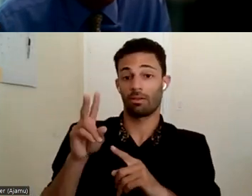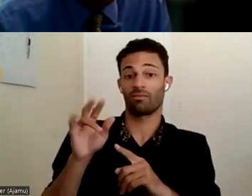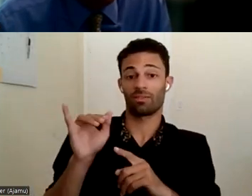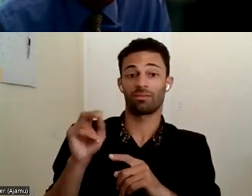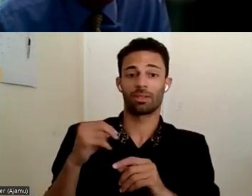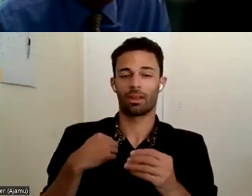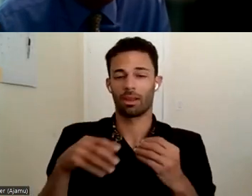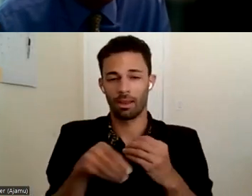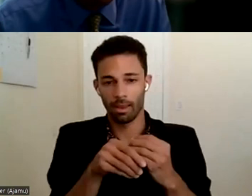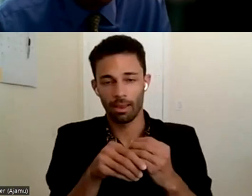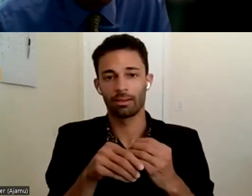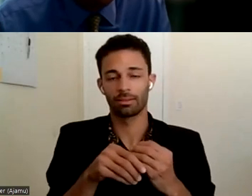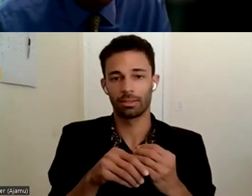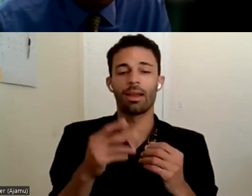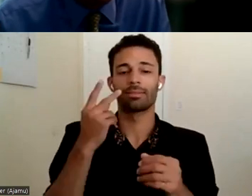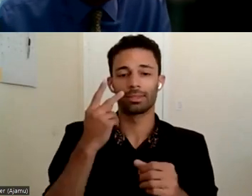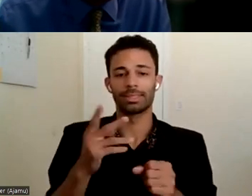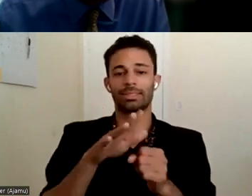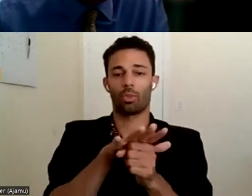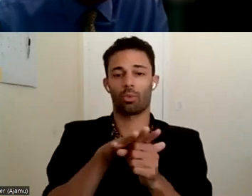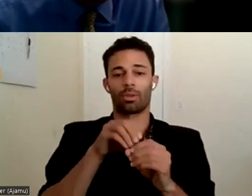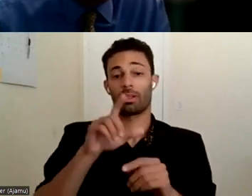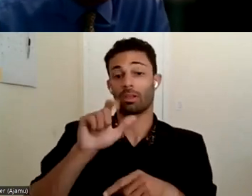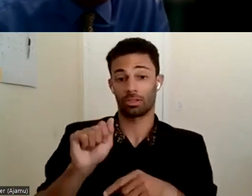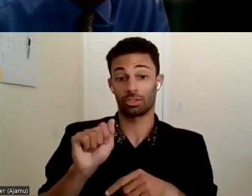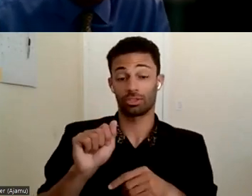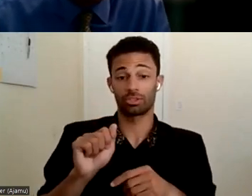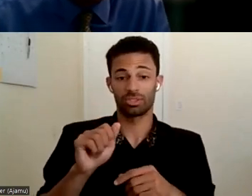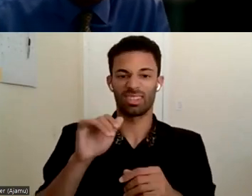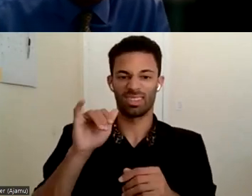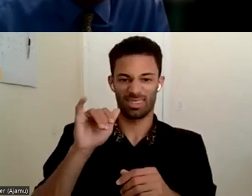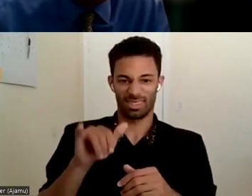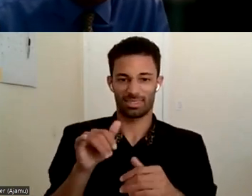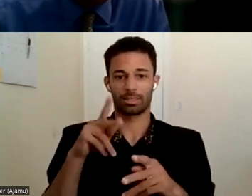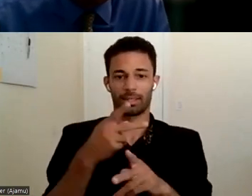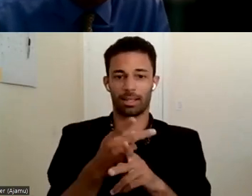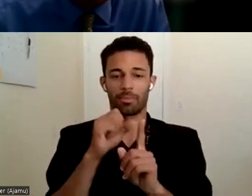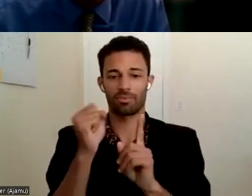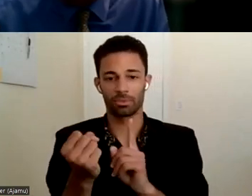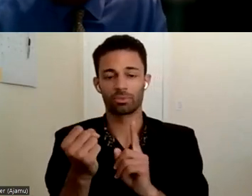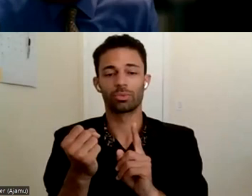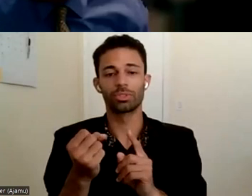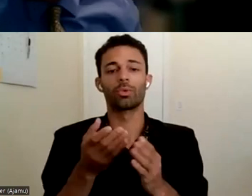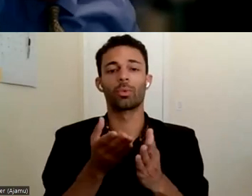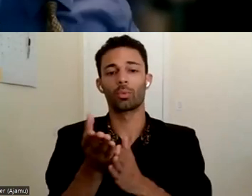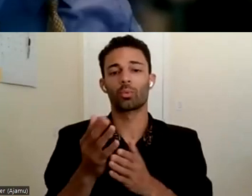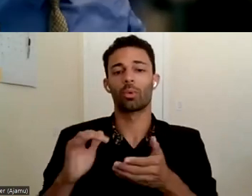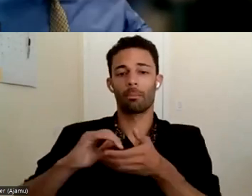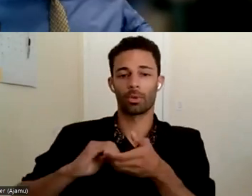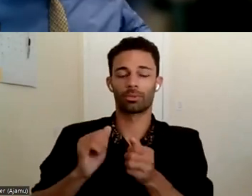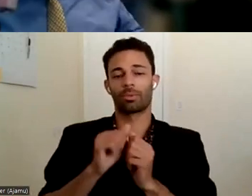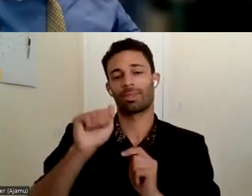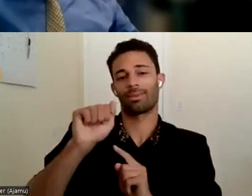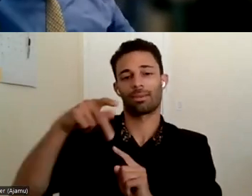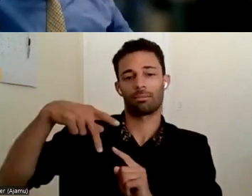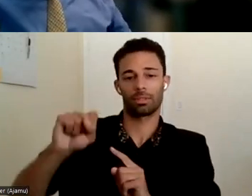locally we've seen in Los Angeles that when we do get Hector's case as a legal services, where it's coming from is through our partnerships with, um, APS